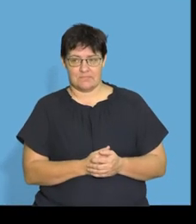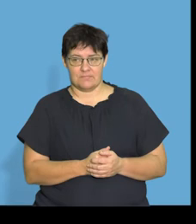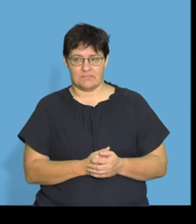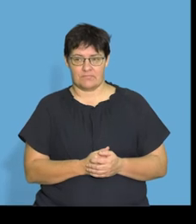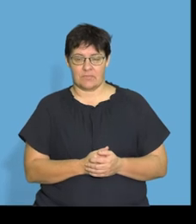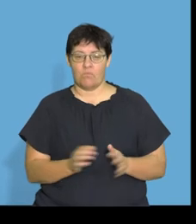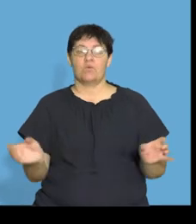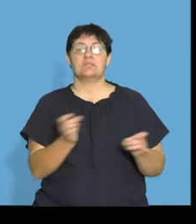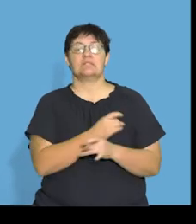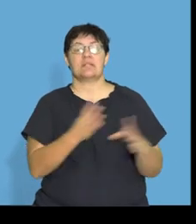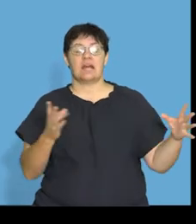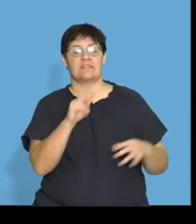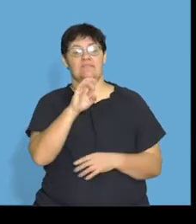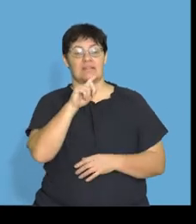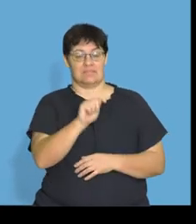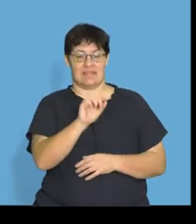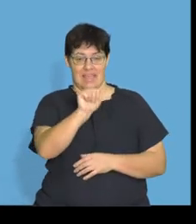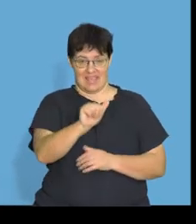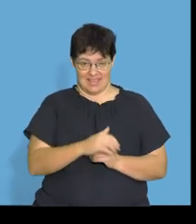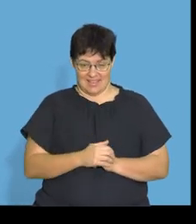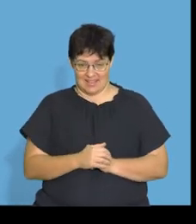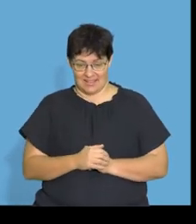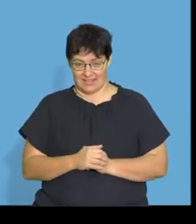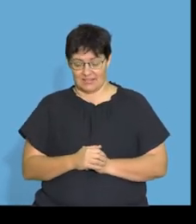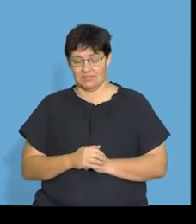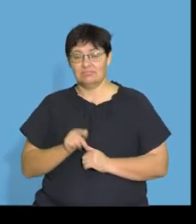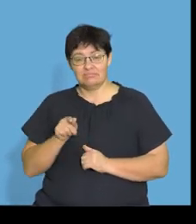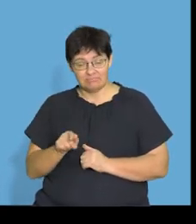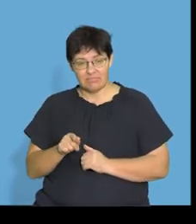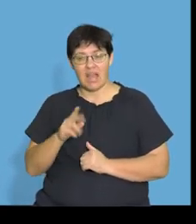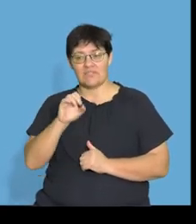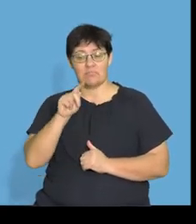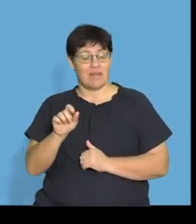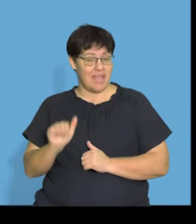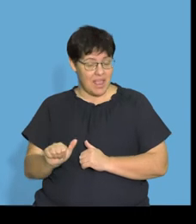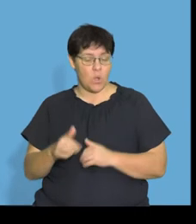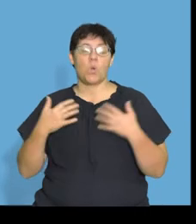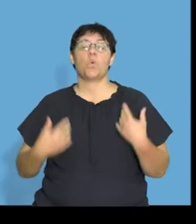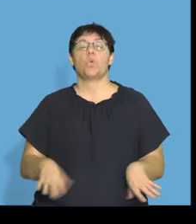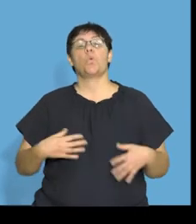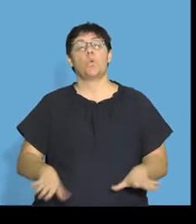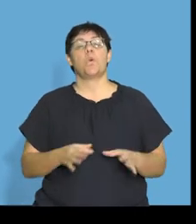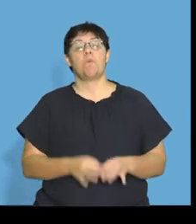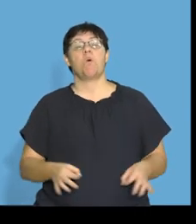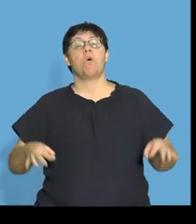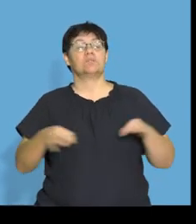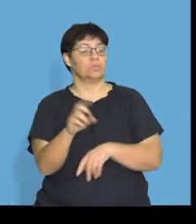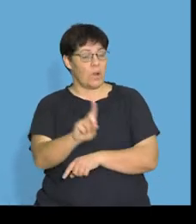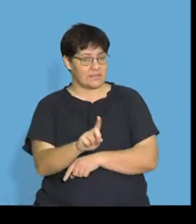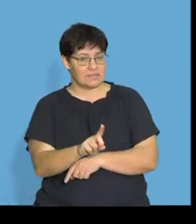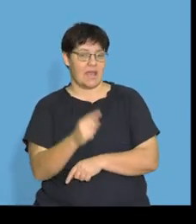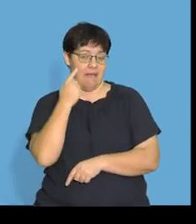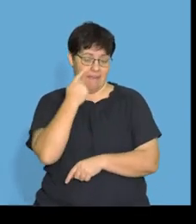Okay, guys, we're going to start off with vitamin A, right? And vitamin A is very important for our skin